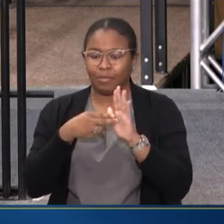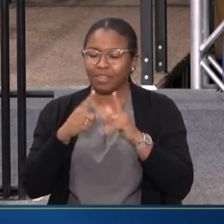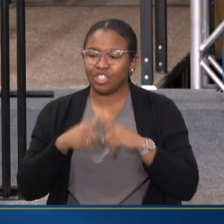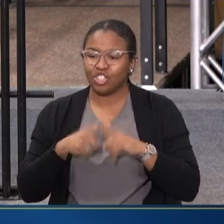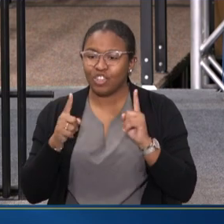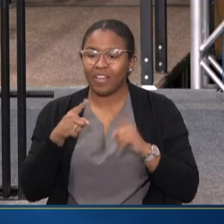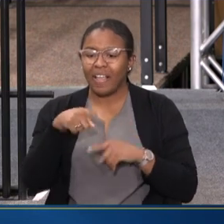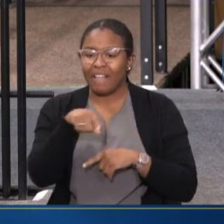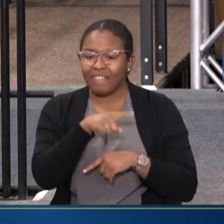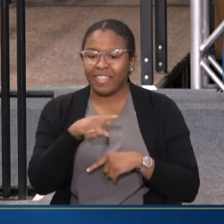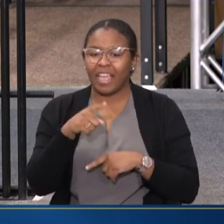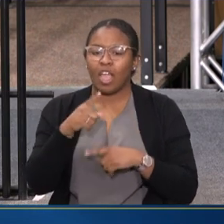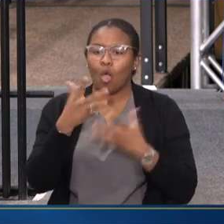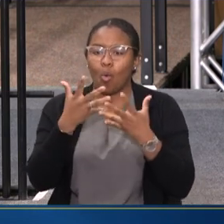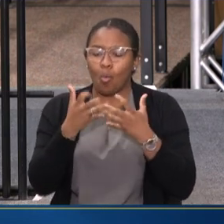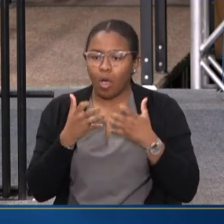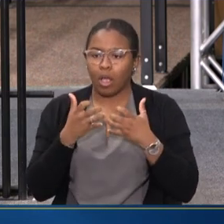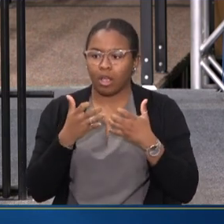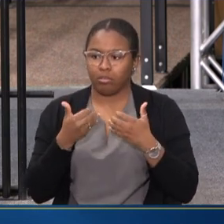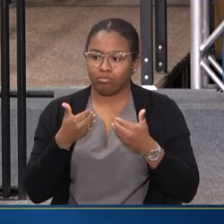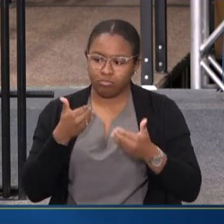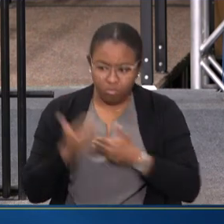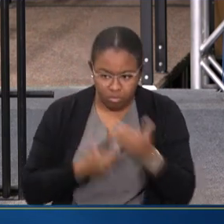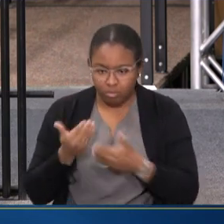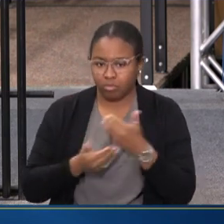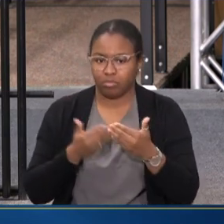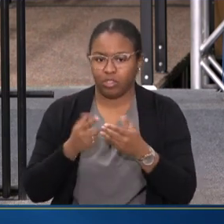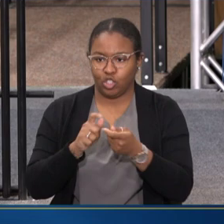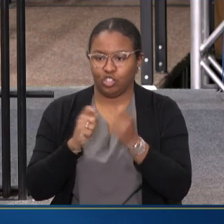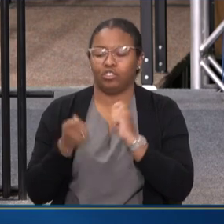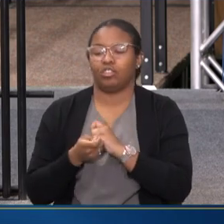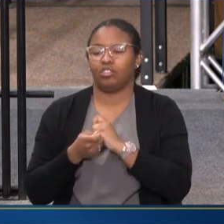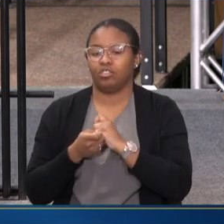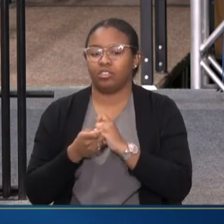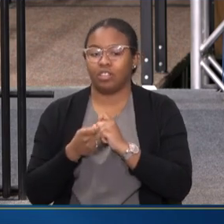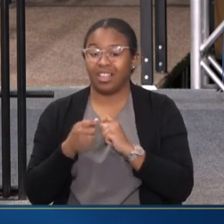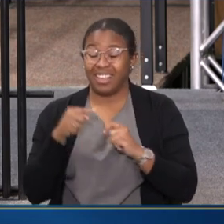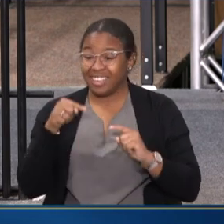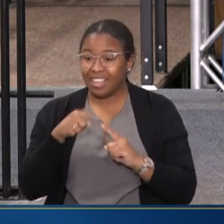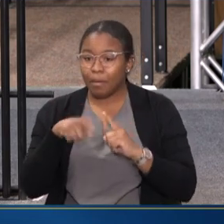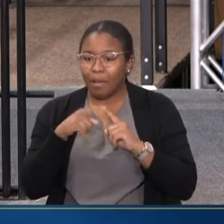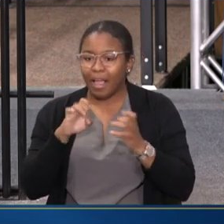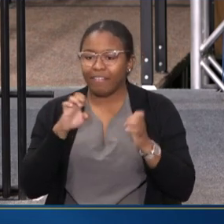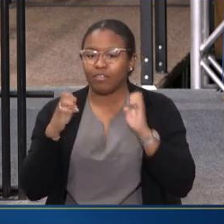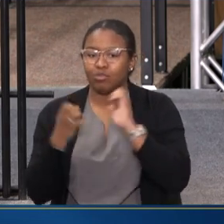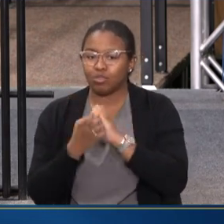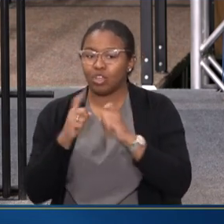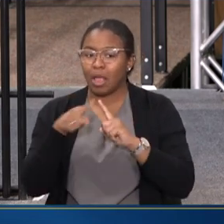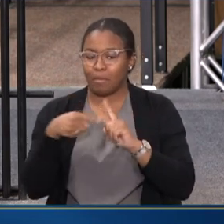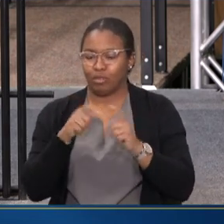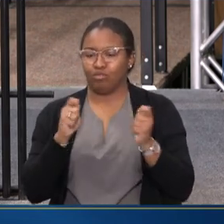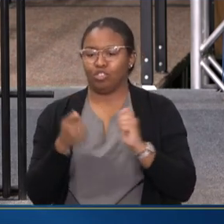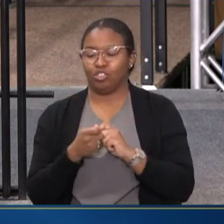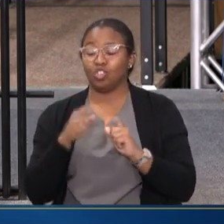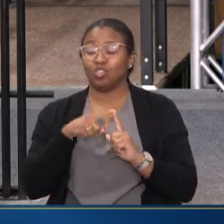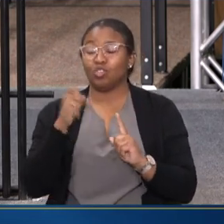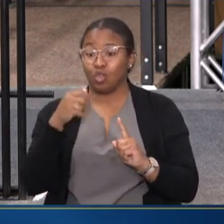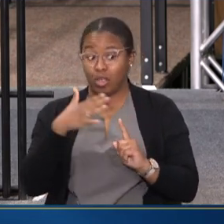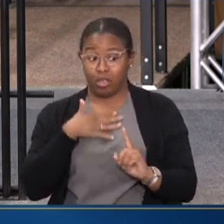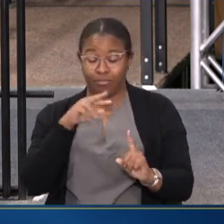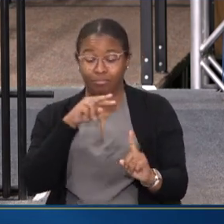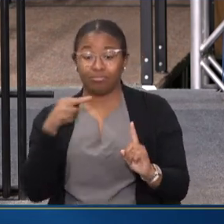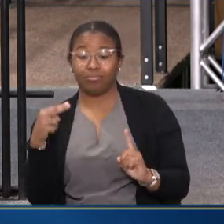THEY WANT TO ACCELERATE, ACCELERATE CHANGE. AND THIS IS ABOUT EVOLUTION AND THIS IS ABOUT CHANGE. SO FROM OUR